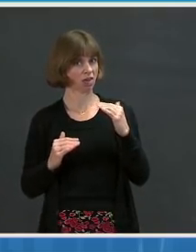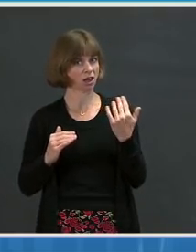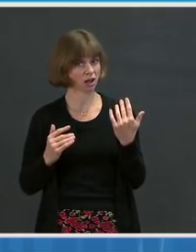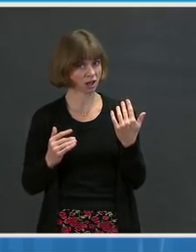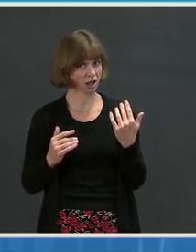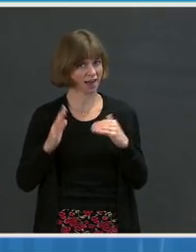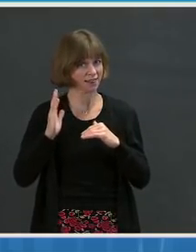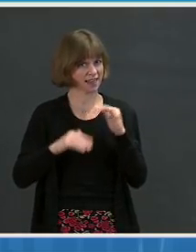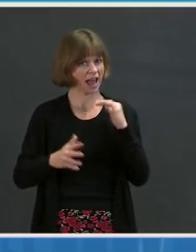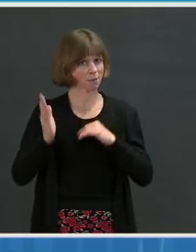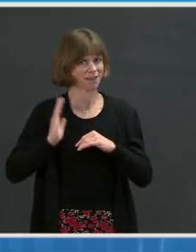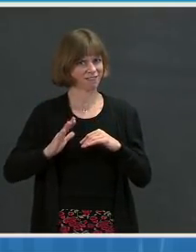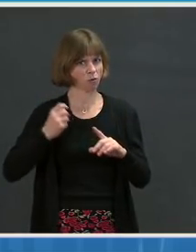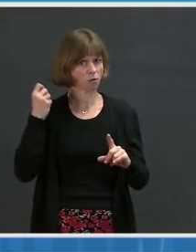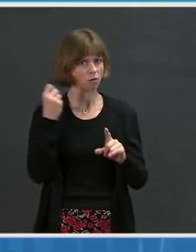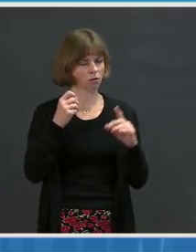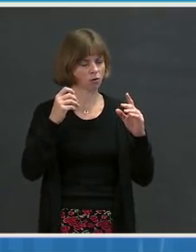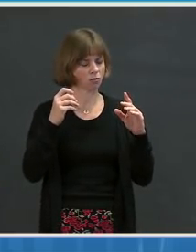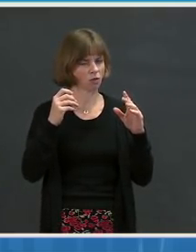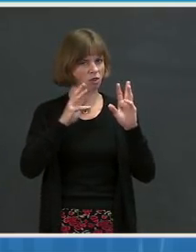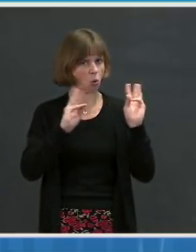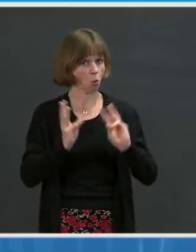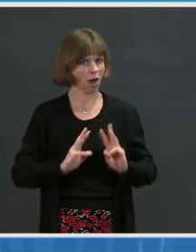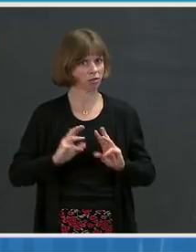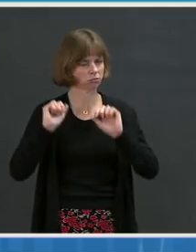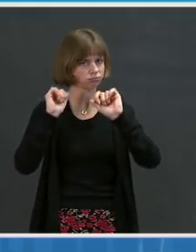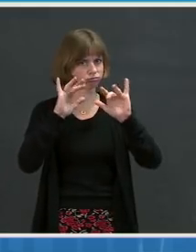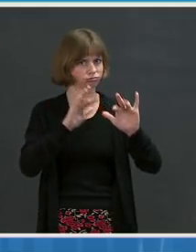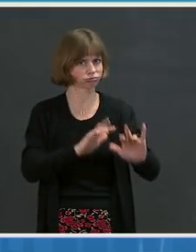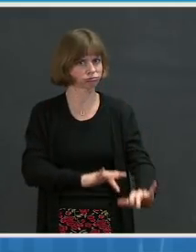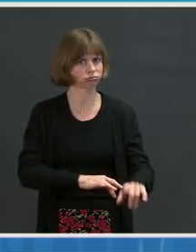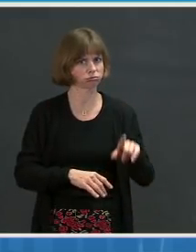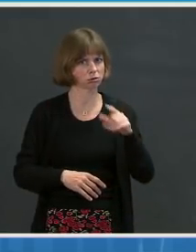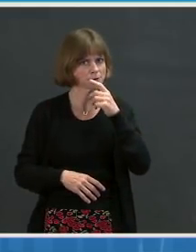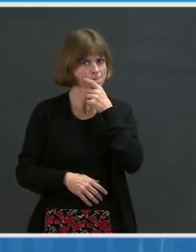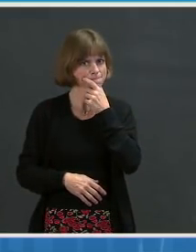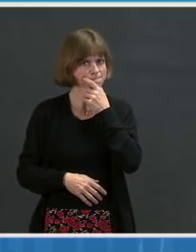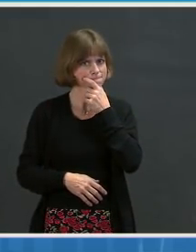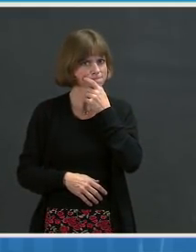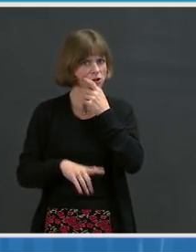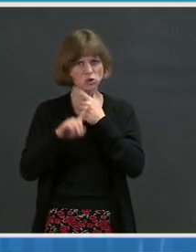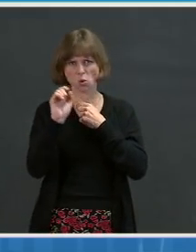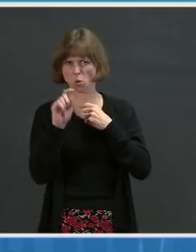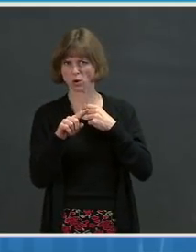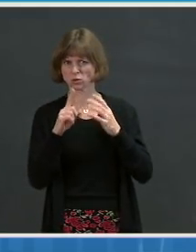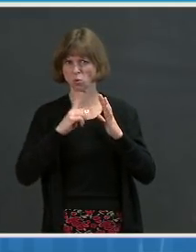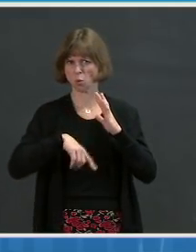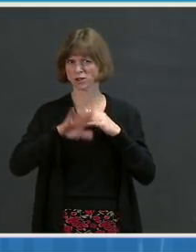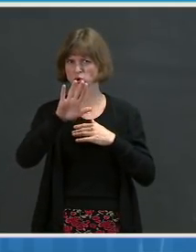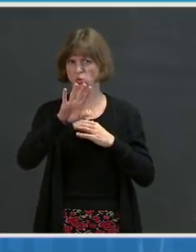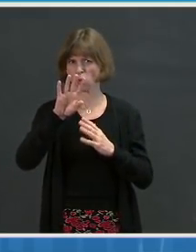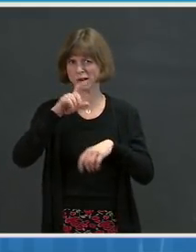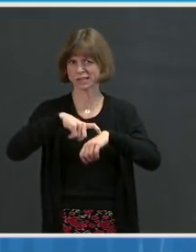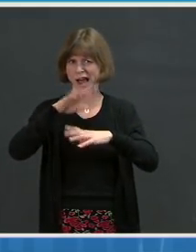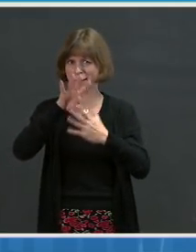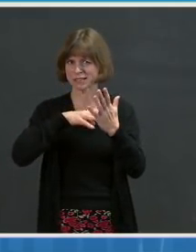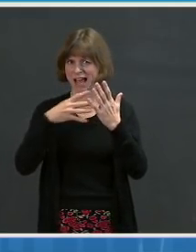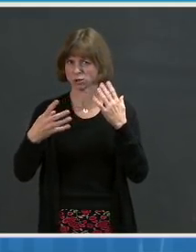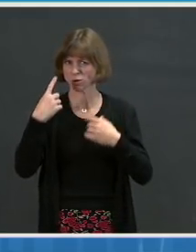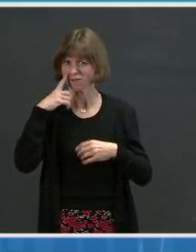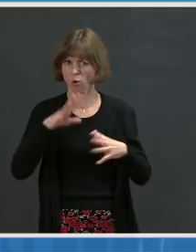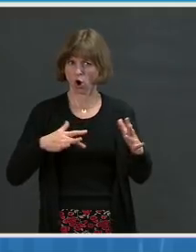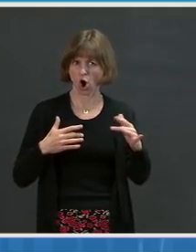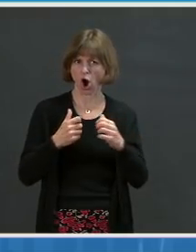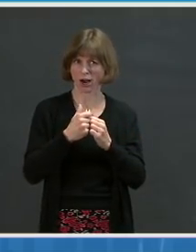the weather. And so my question to you is, what is your timetable for getting caught up